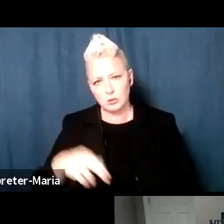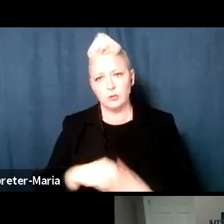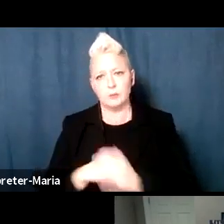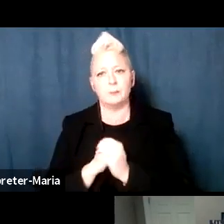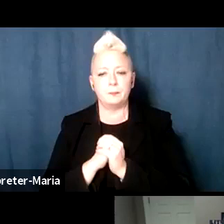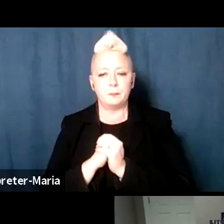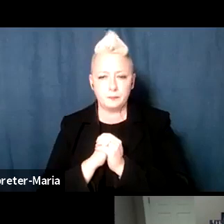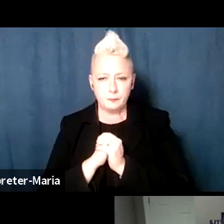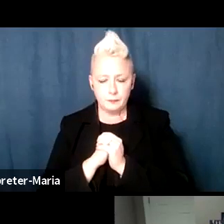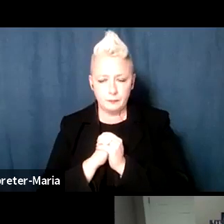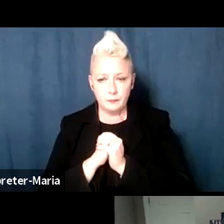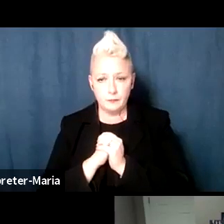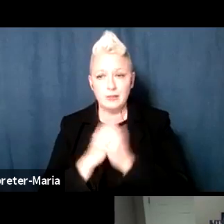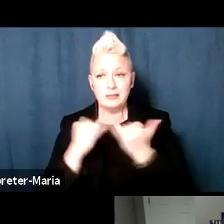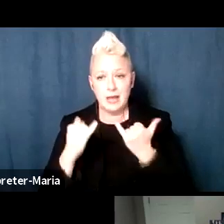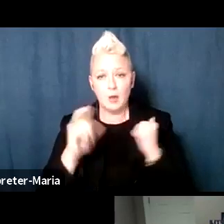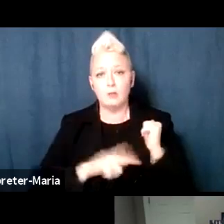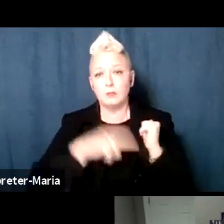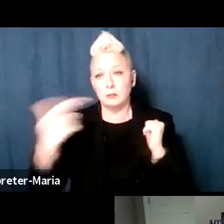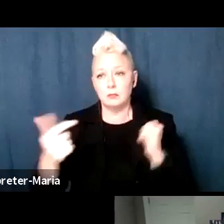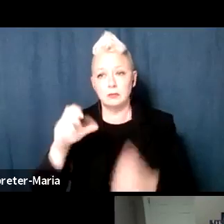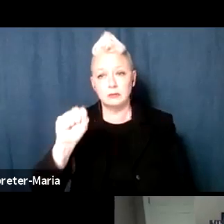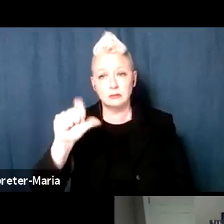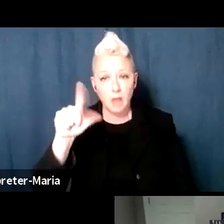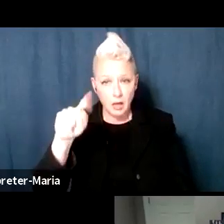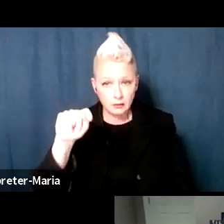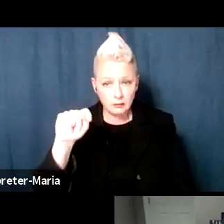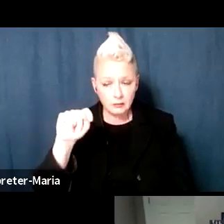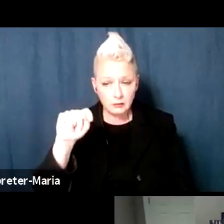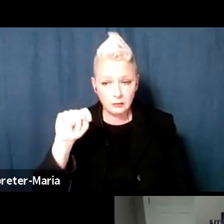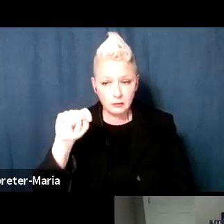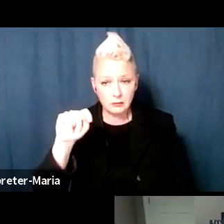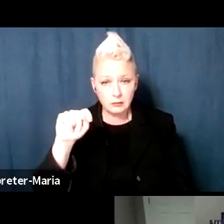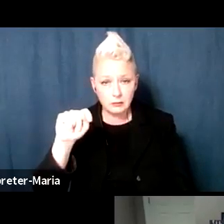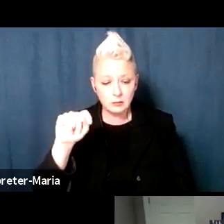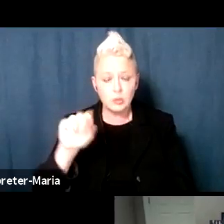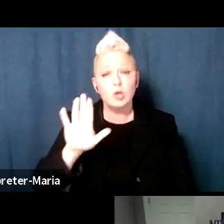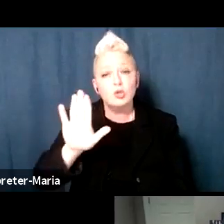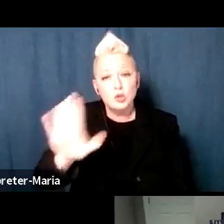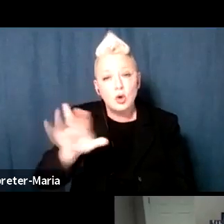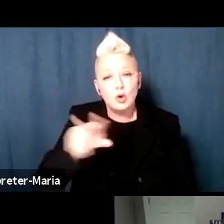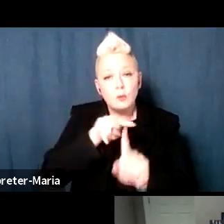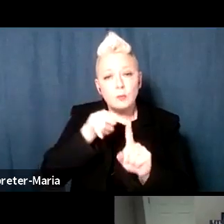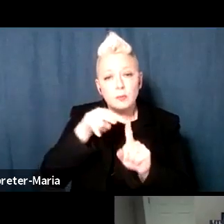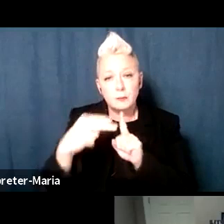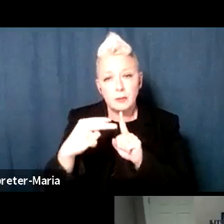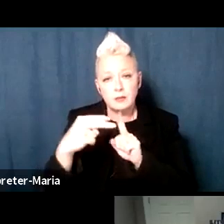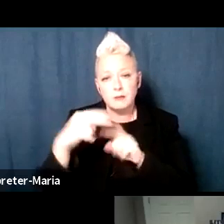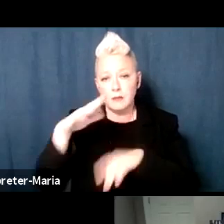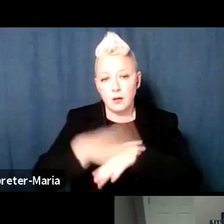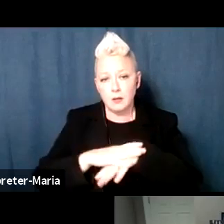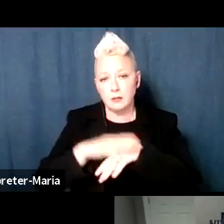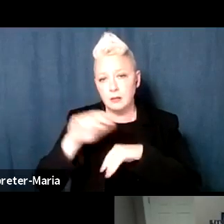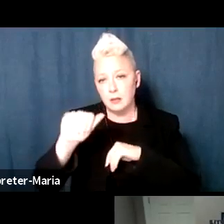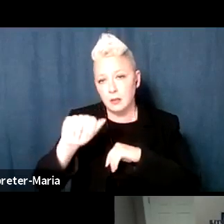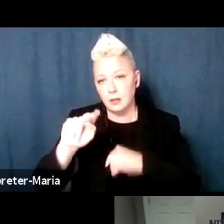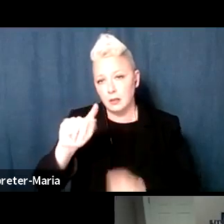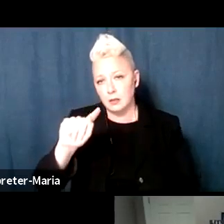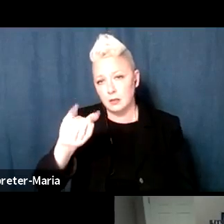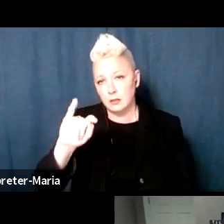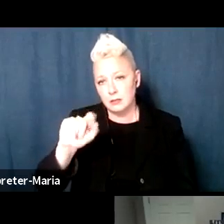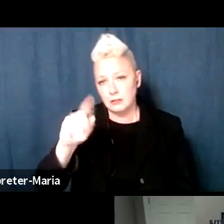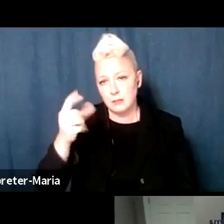I think we'll turn it over to Scott to give us your perspective on anti-Semitism and the context